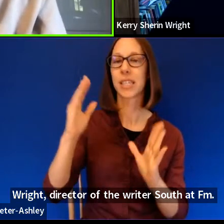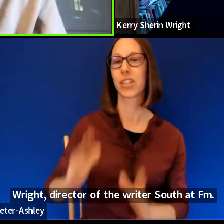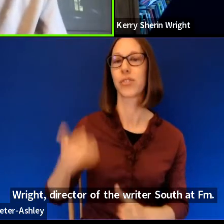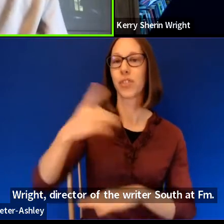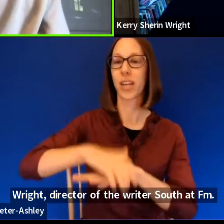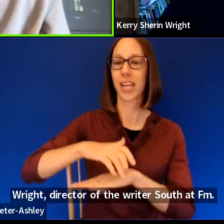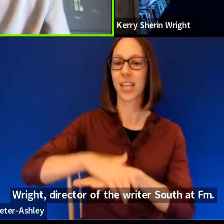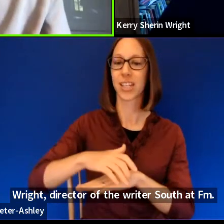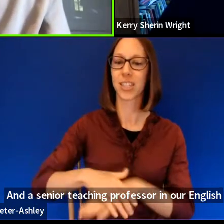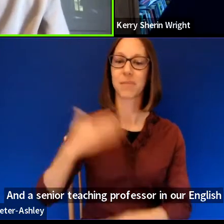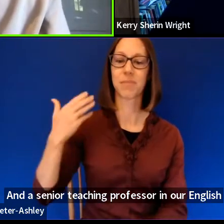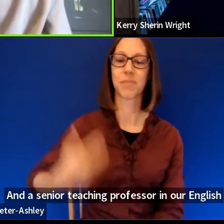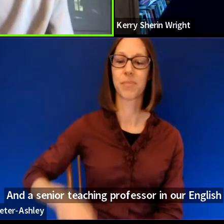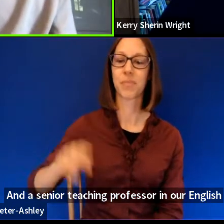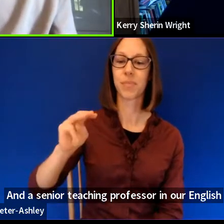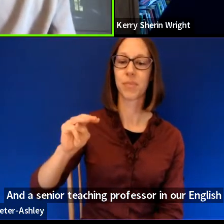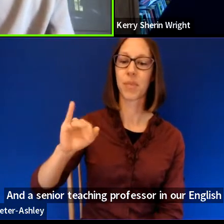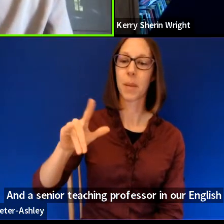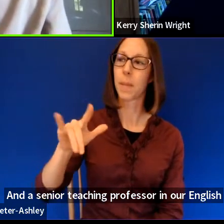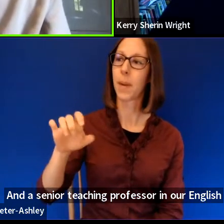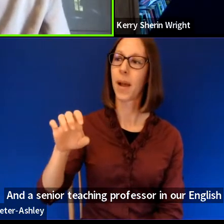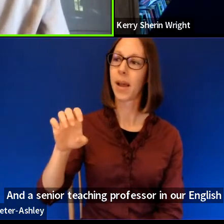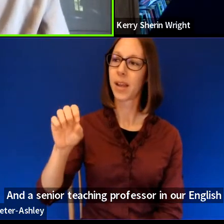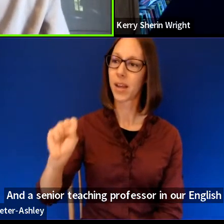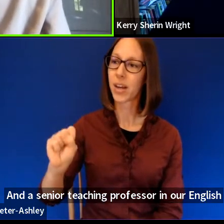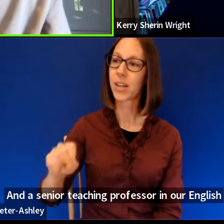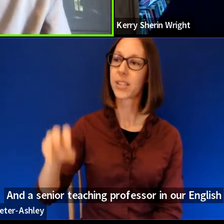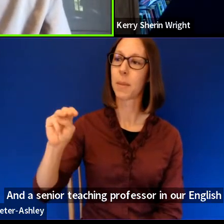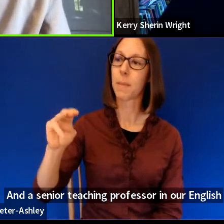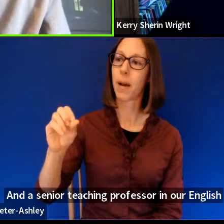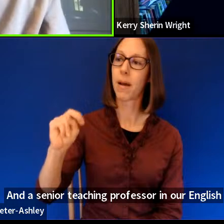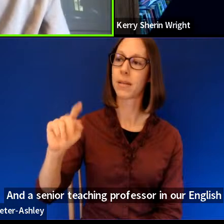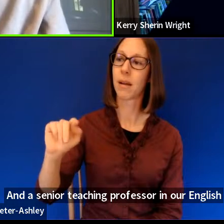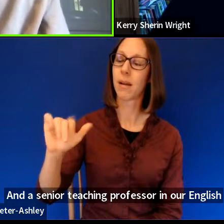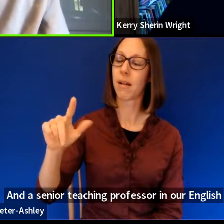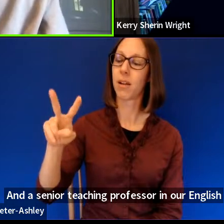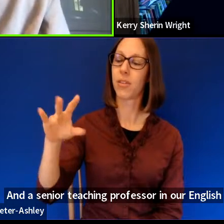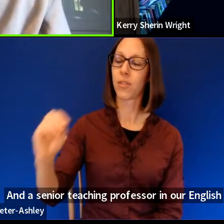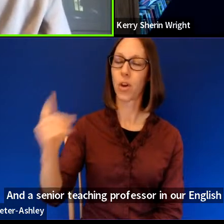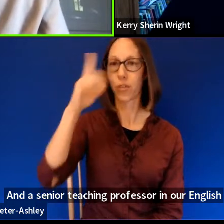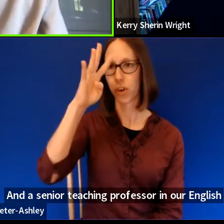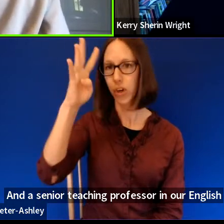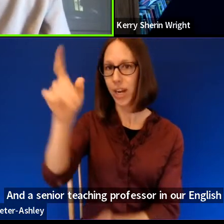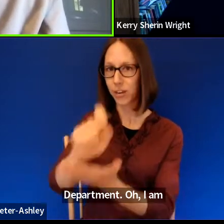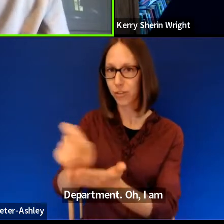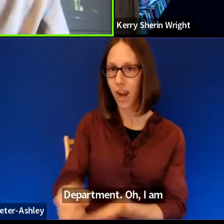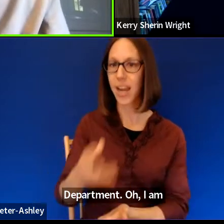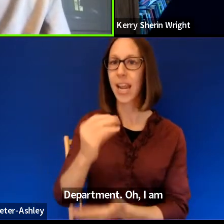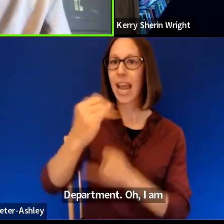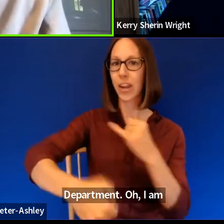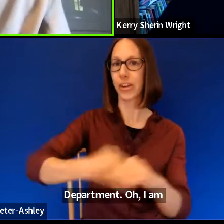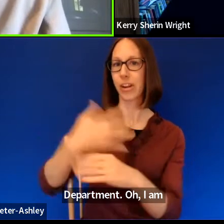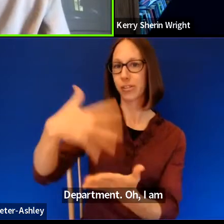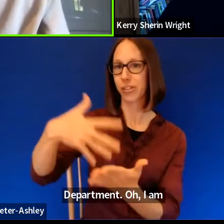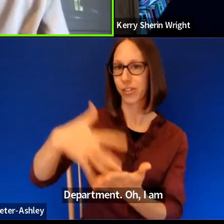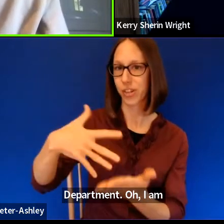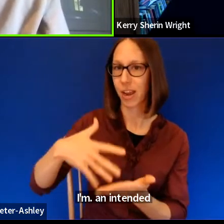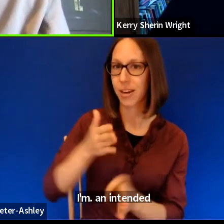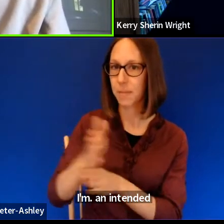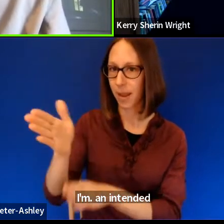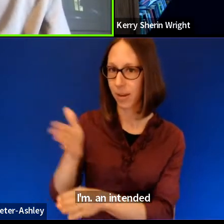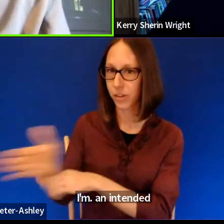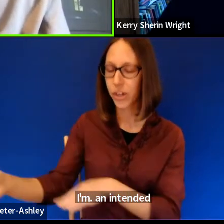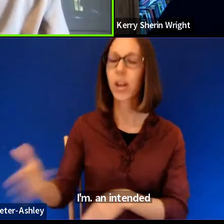Hello, I am Miles Montalvo, an Intended Creative Writing and International Studies Joint Major. I also serve as the sole